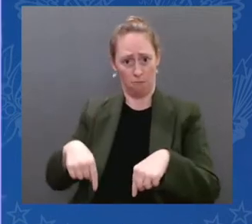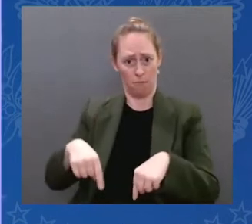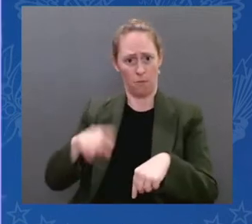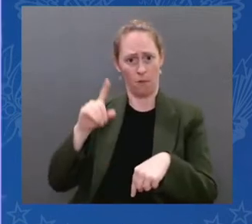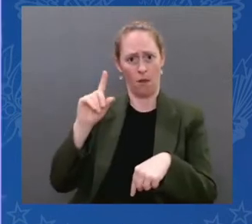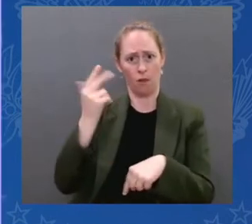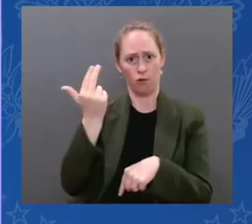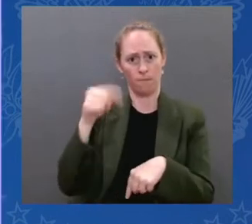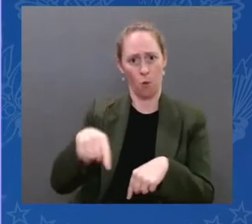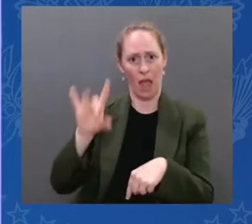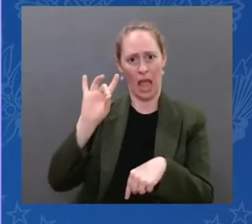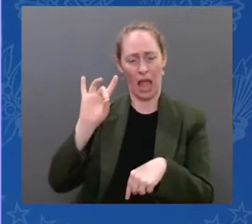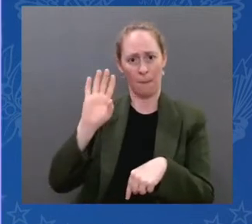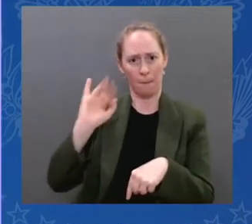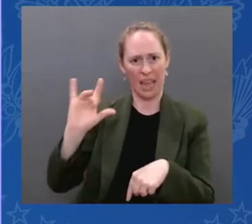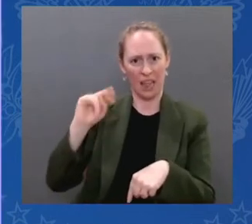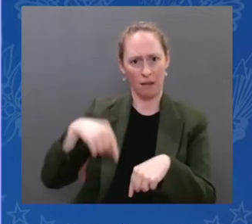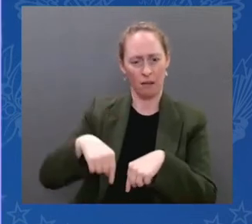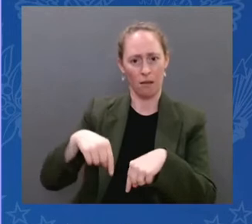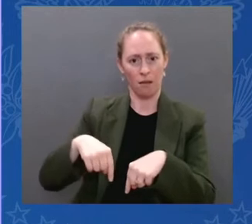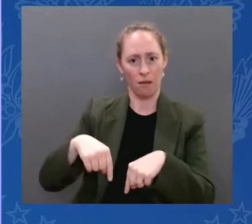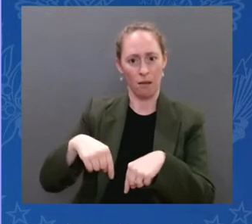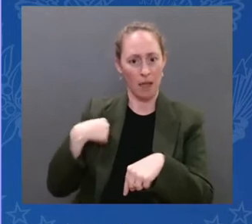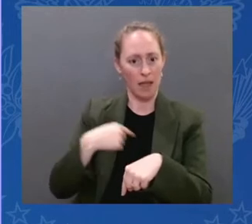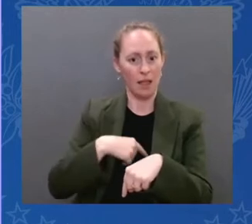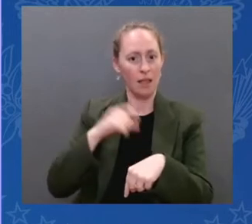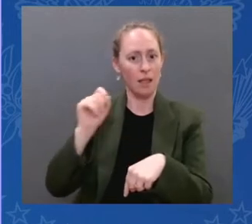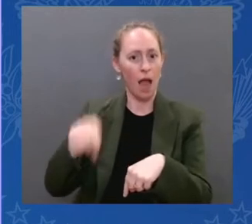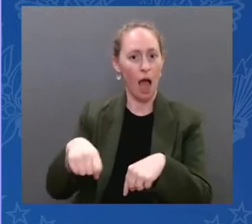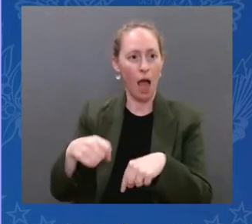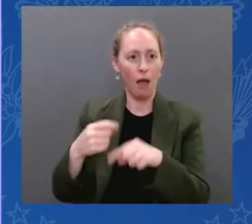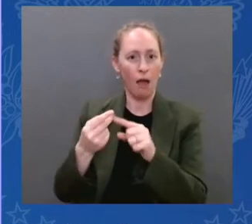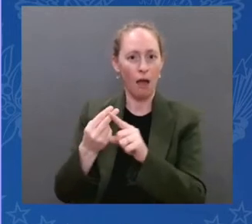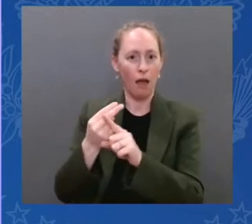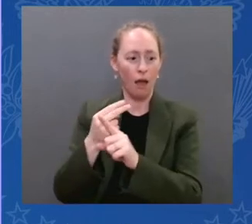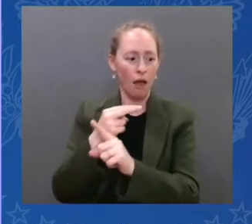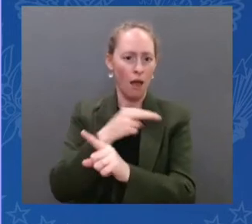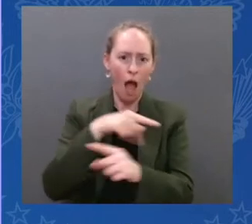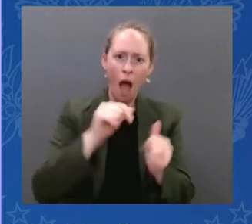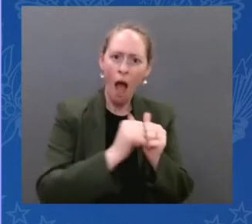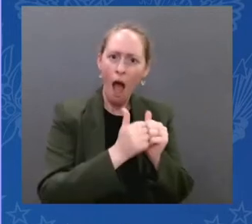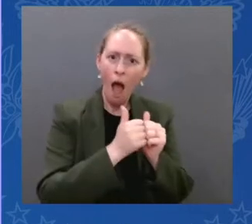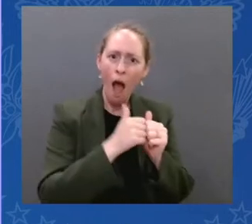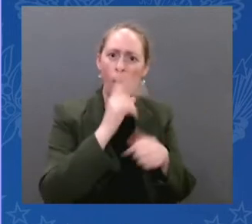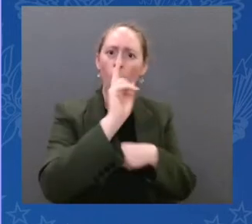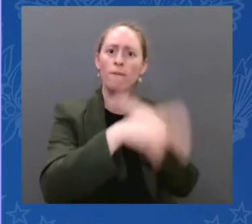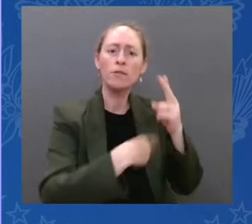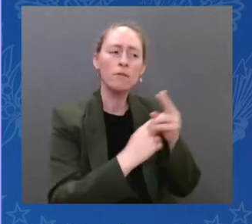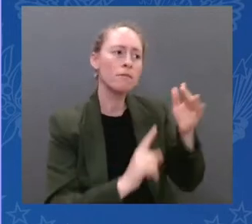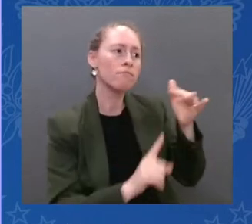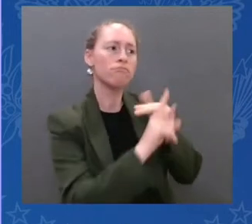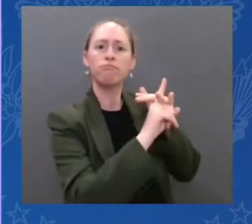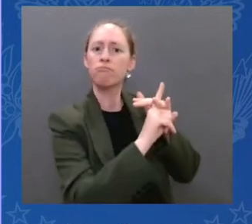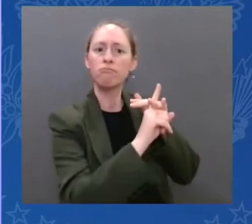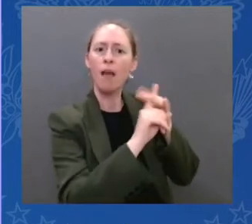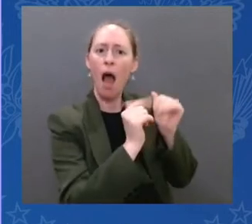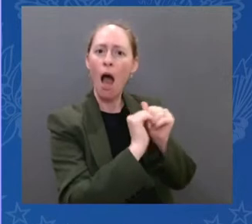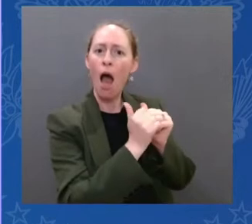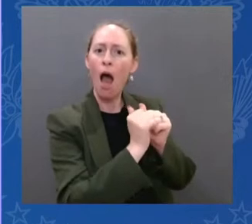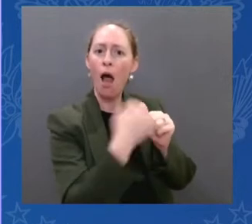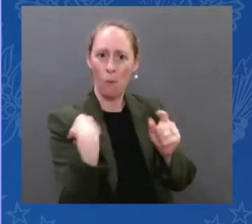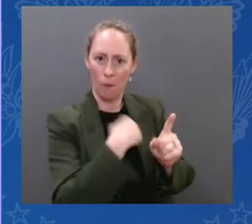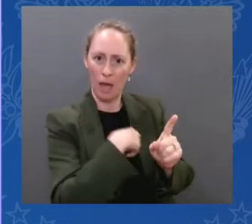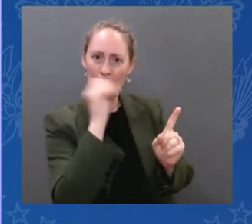is the discovery that we are making with this. There's another thing that you're going to find with this